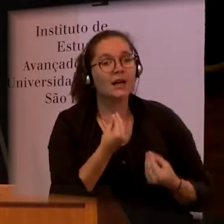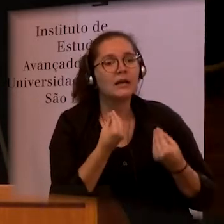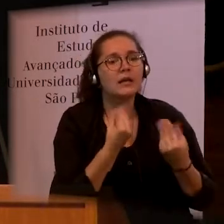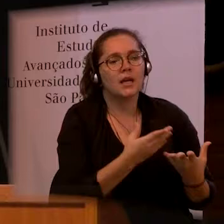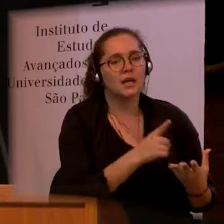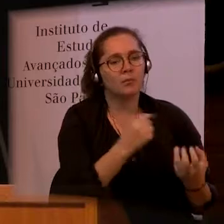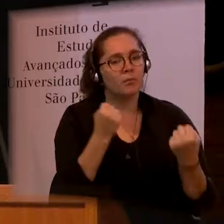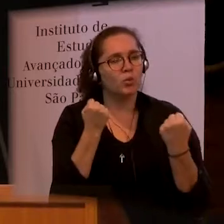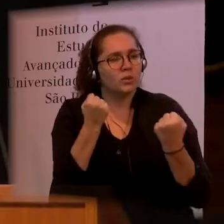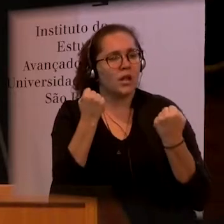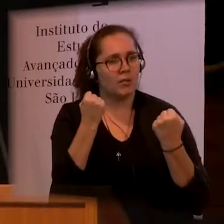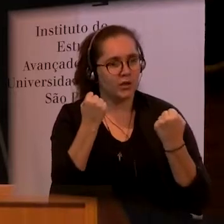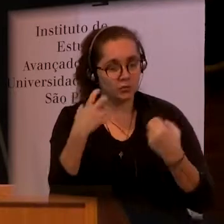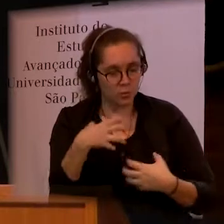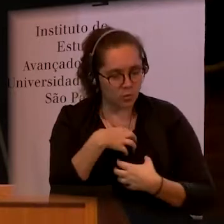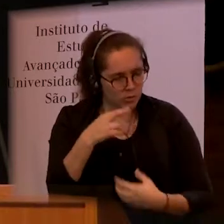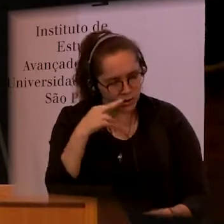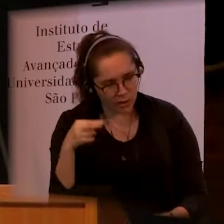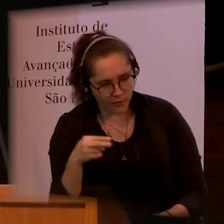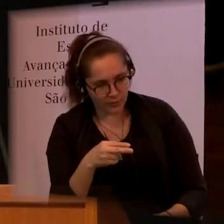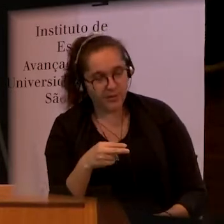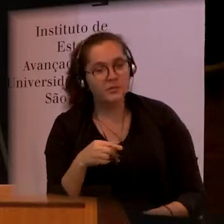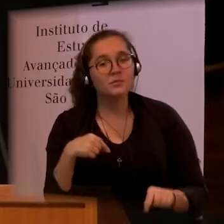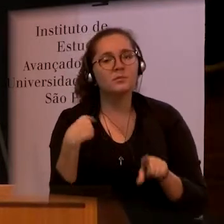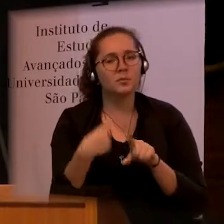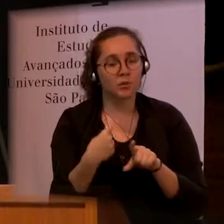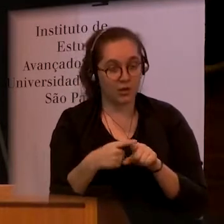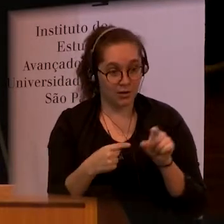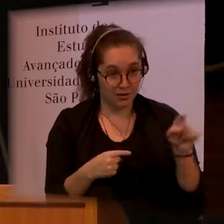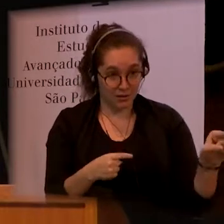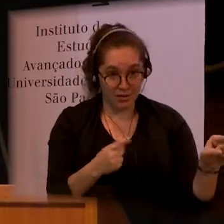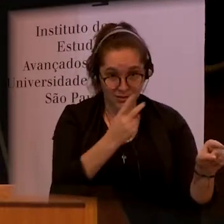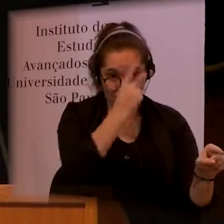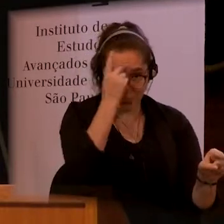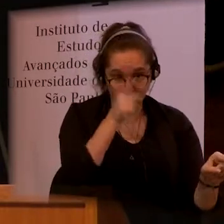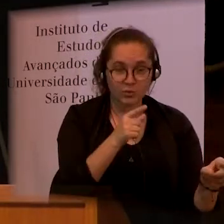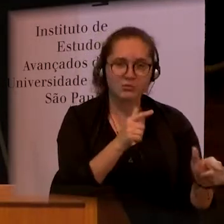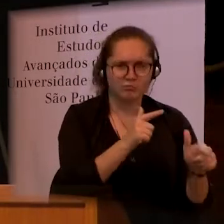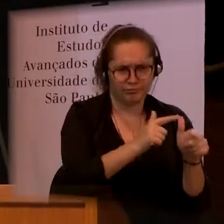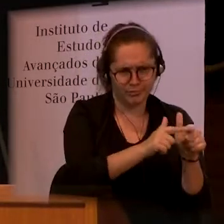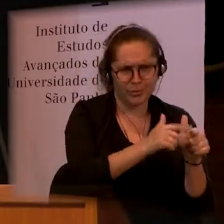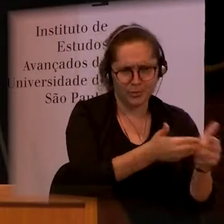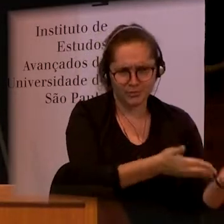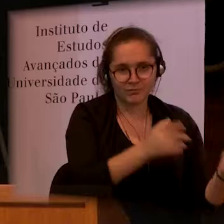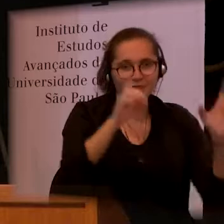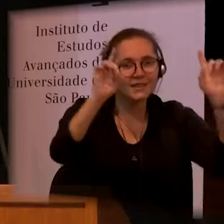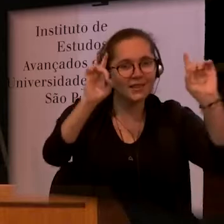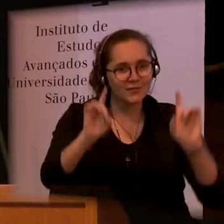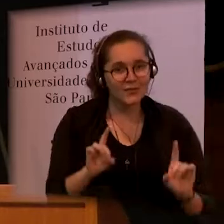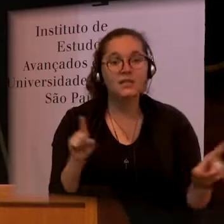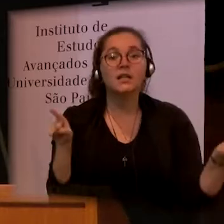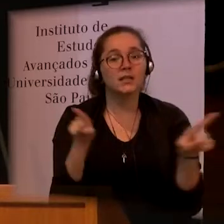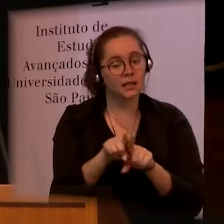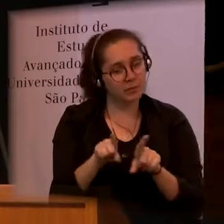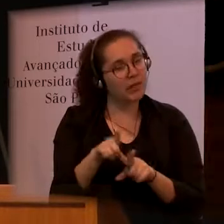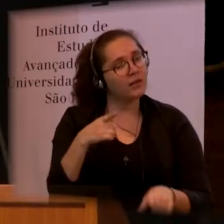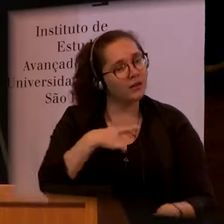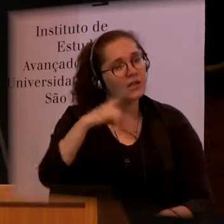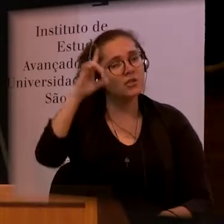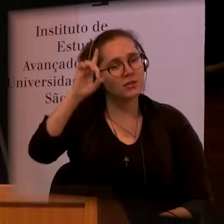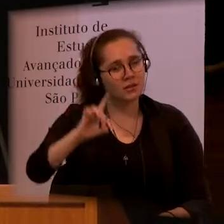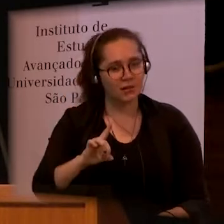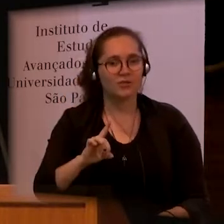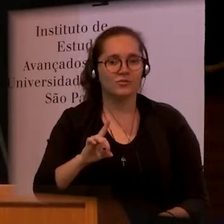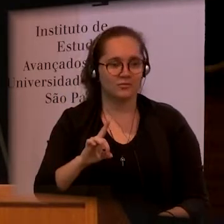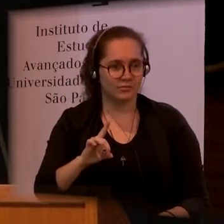disability is equal to everybody else and has rights. So this is something that is not a very common portrayal of